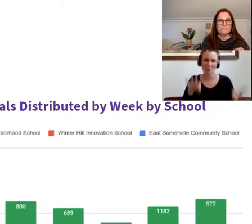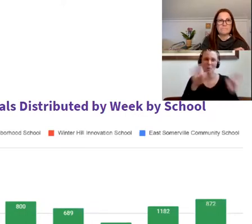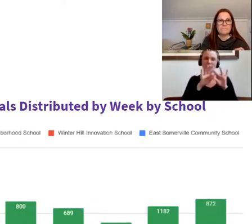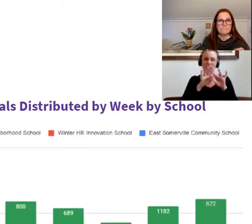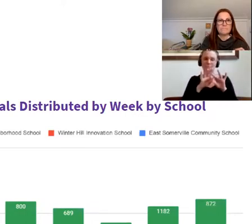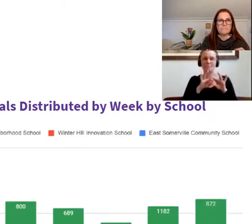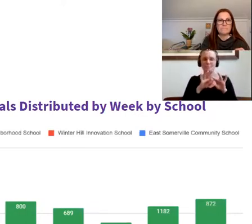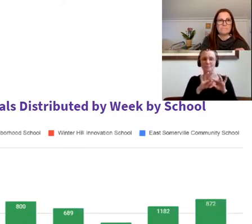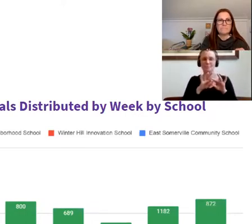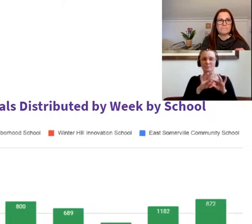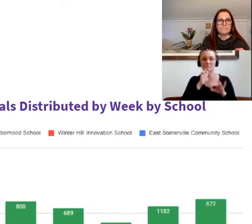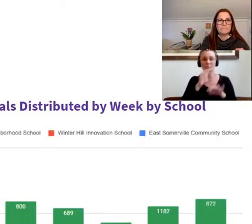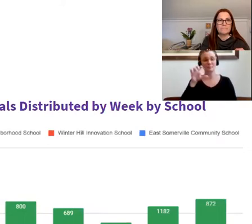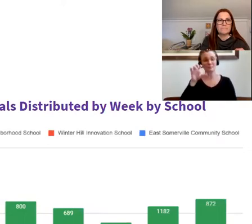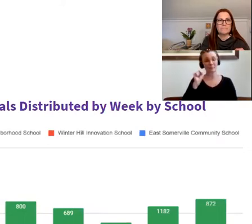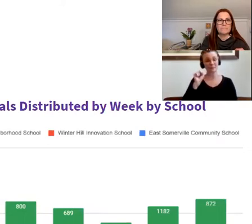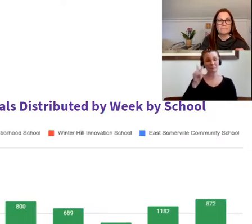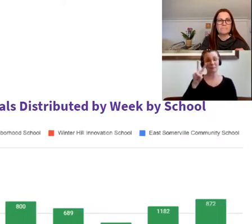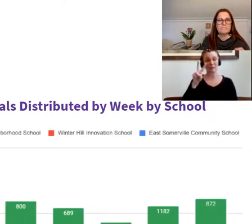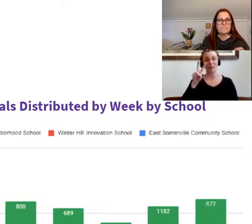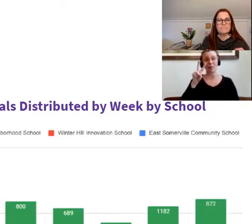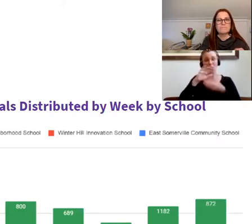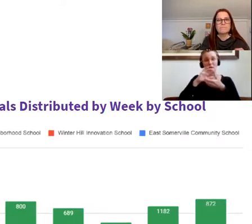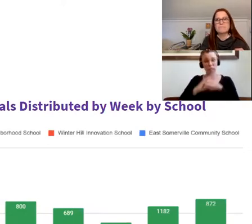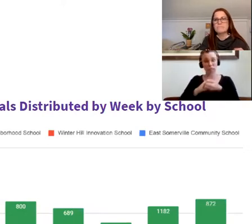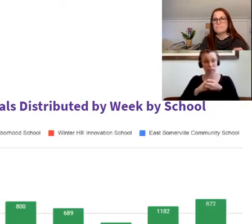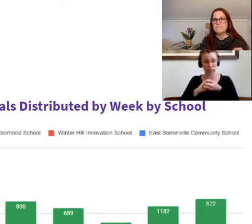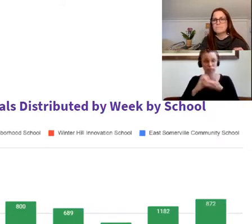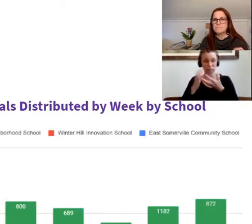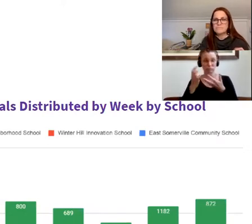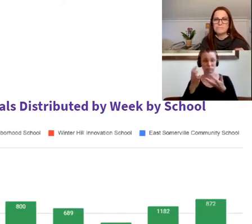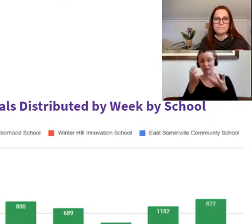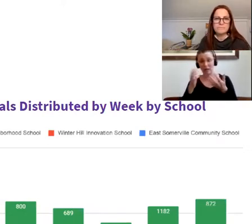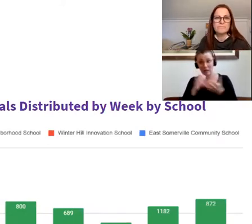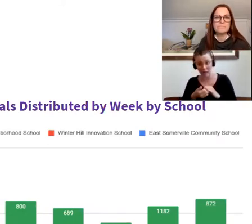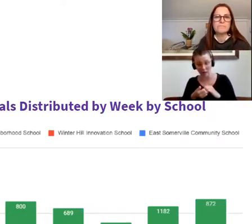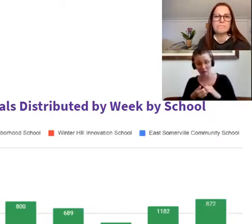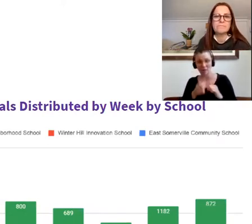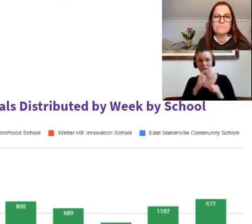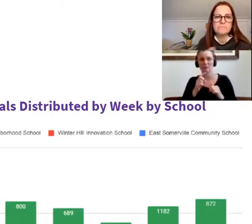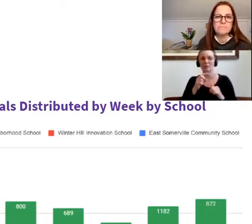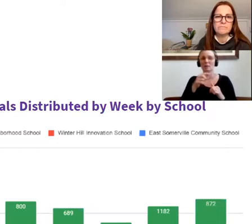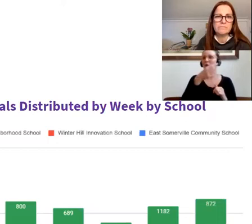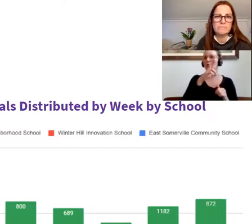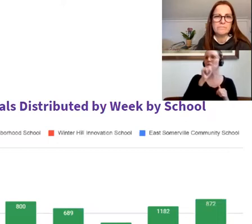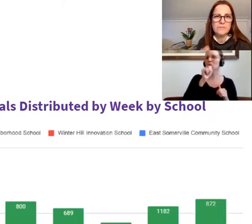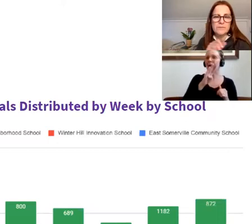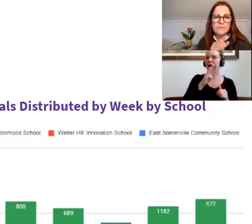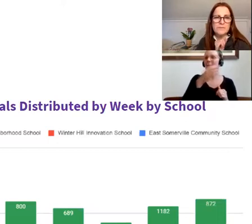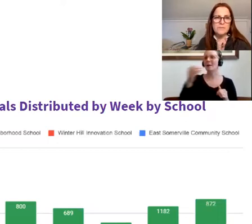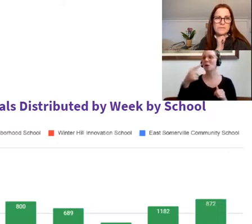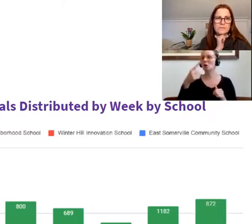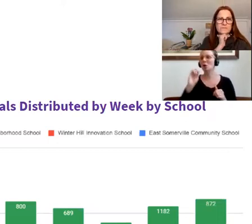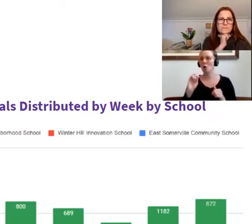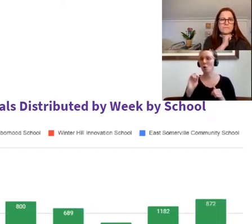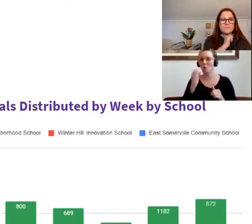an idea about what Somerville has been doing teaming together. When you combine the grab and go meals that we distributed to our